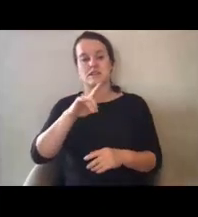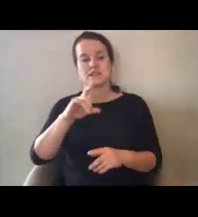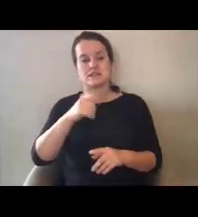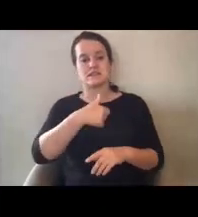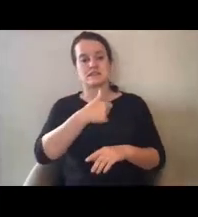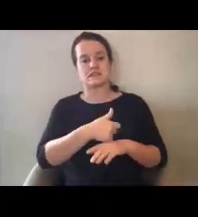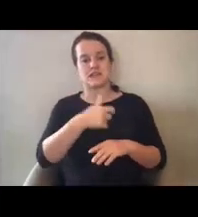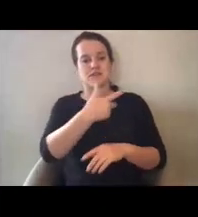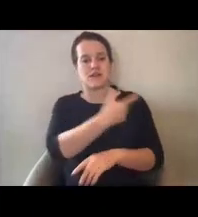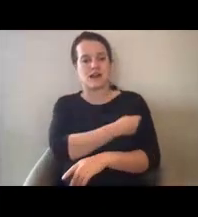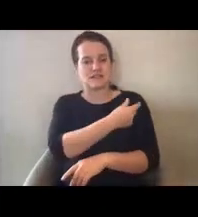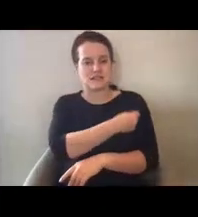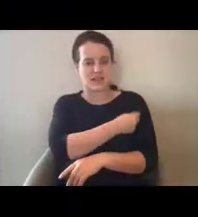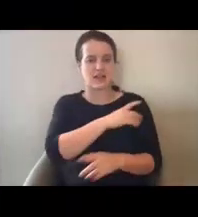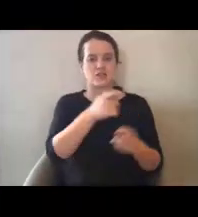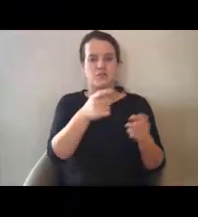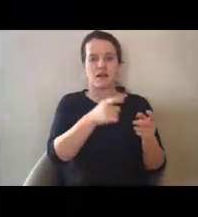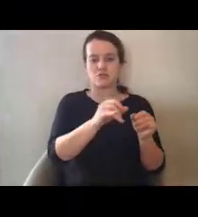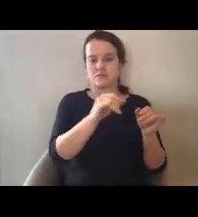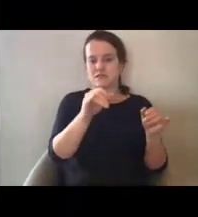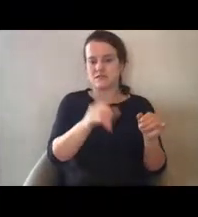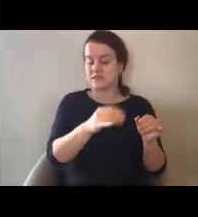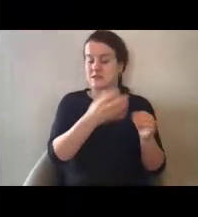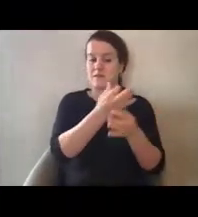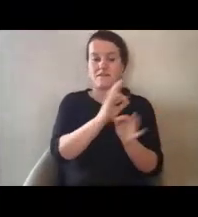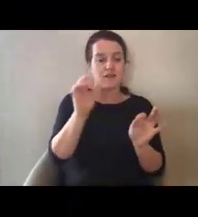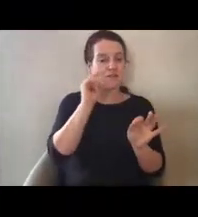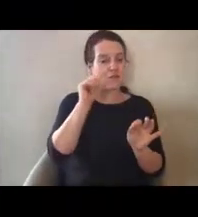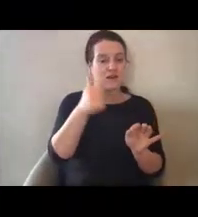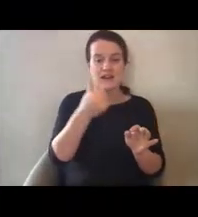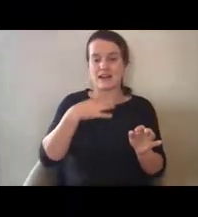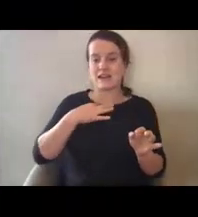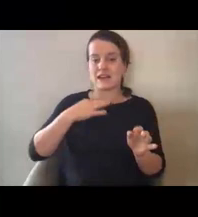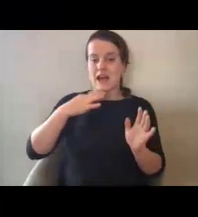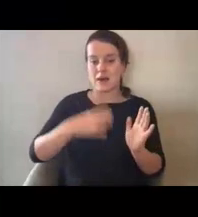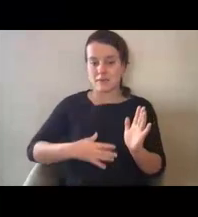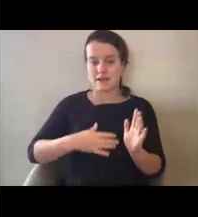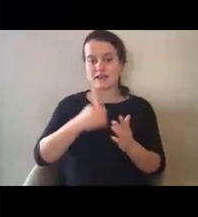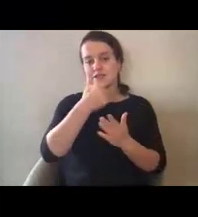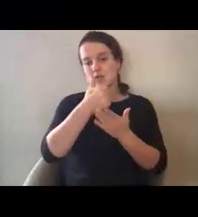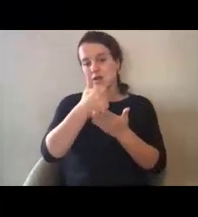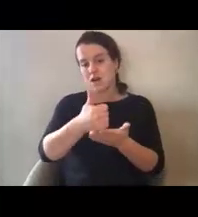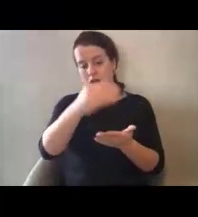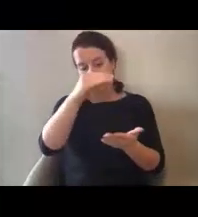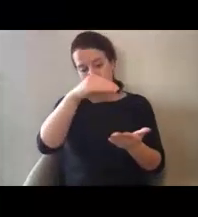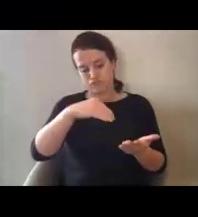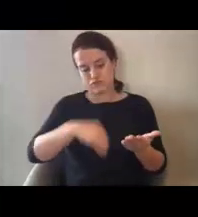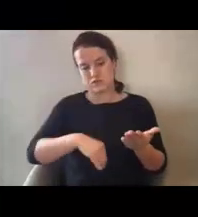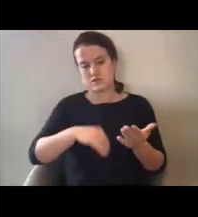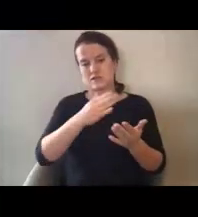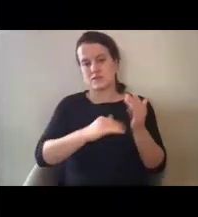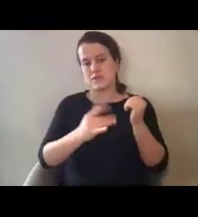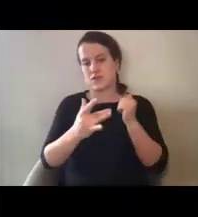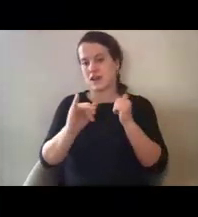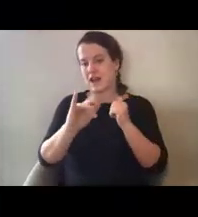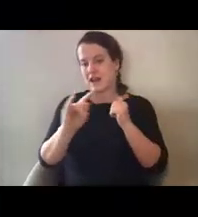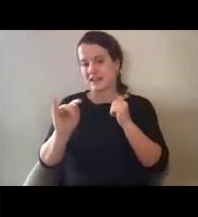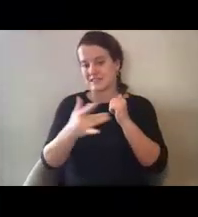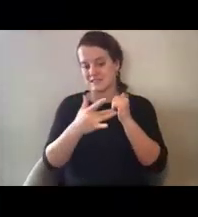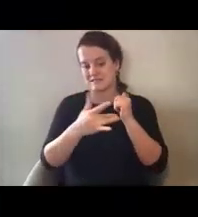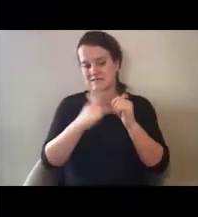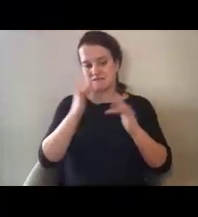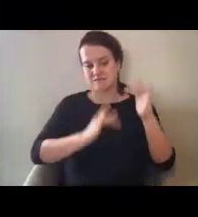System, which is free to any applicant, um, which to help, uh, fill in some of those IT gaps that might exist.